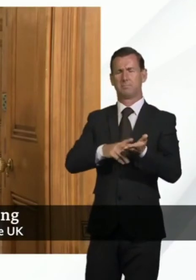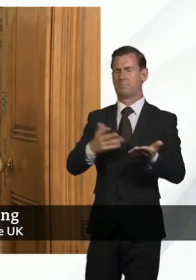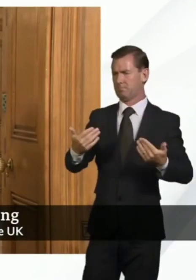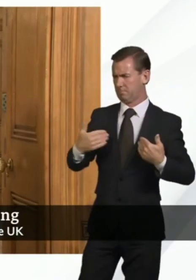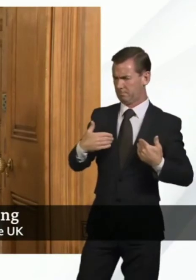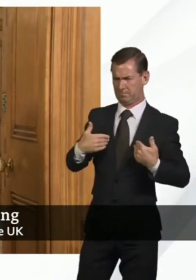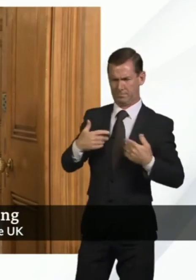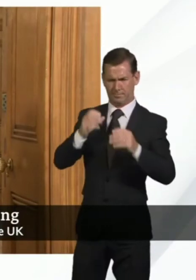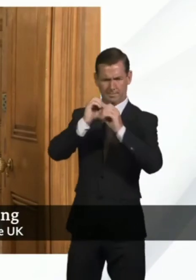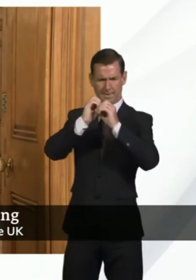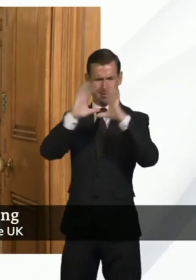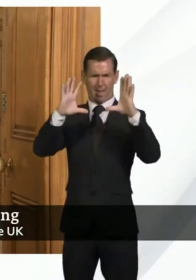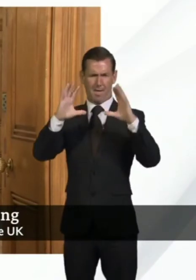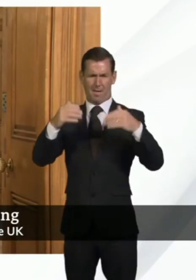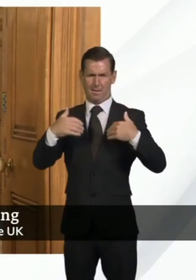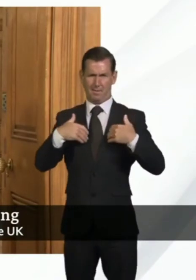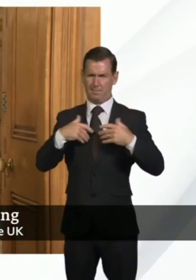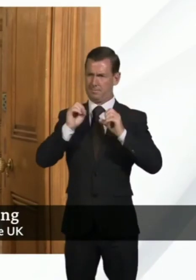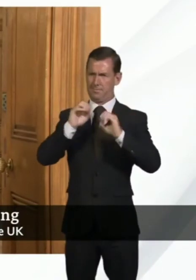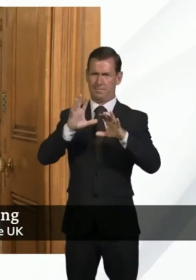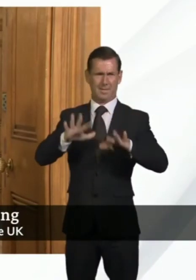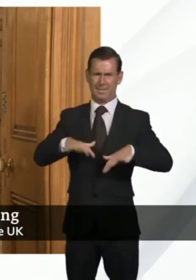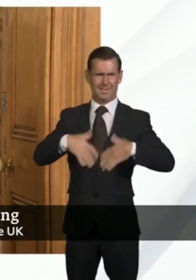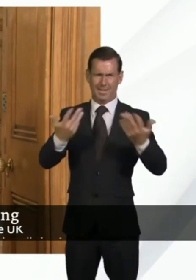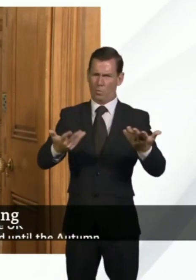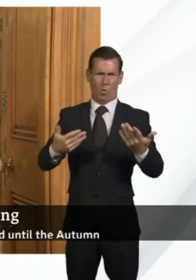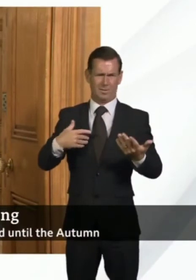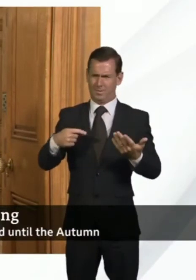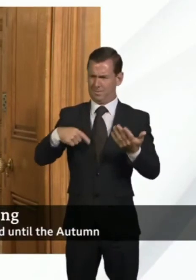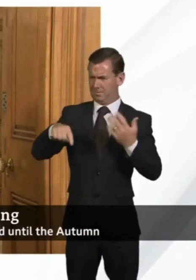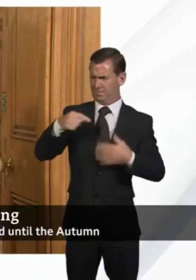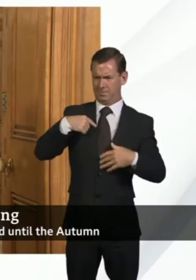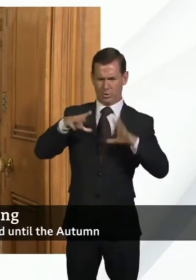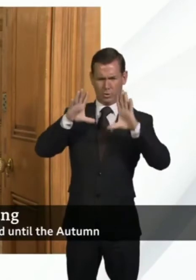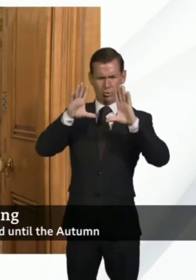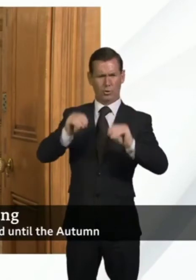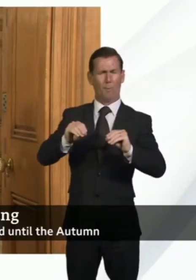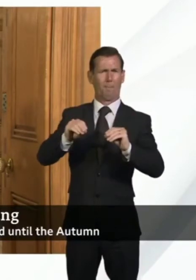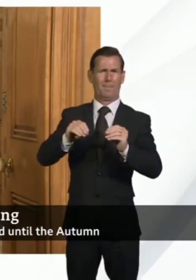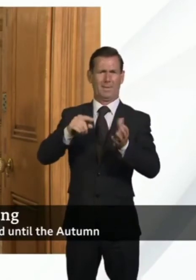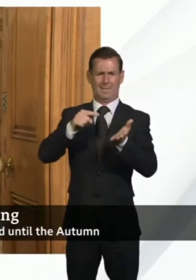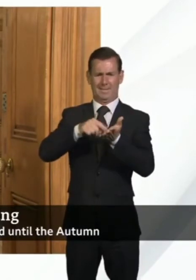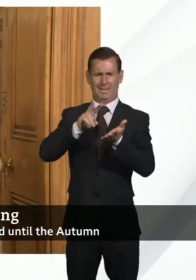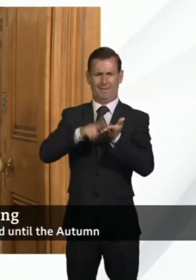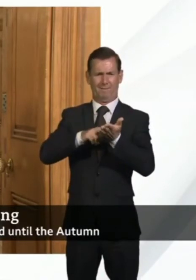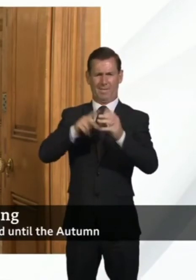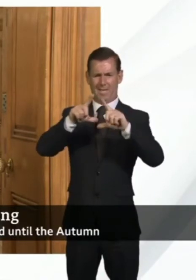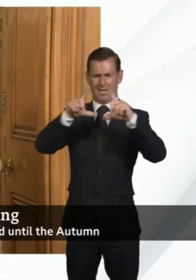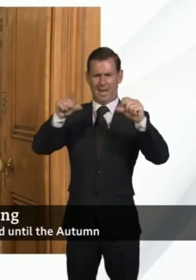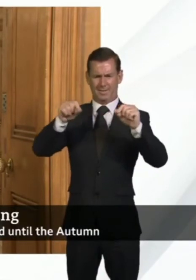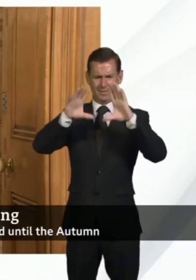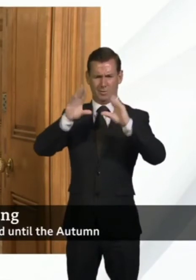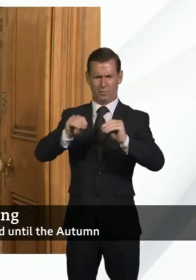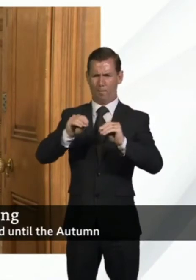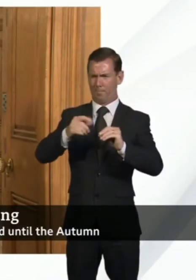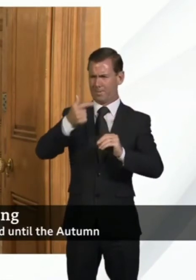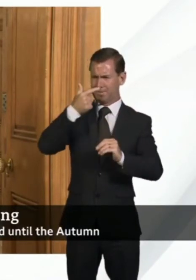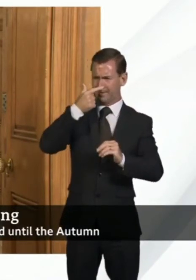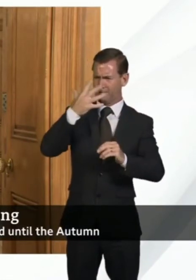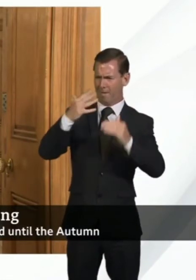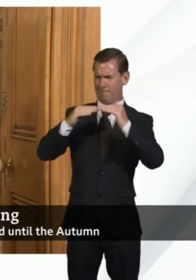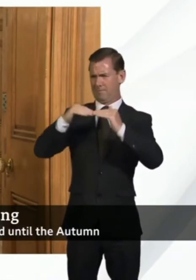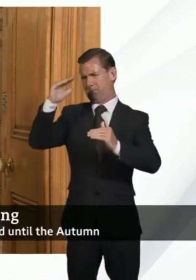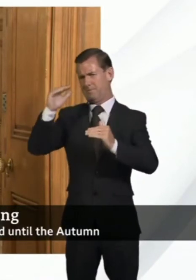want the BBC to take away the free TV licence from the over 75s. I think I the BBC made absolutely the right decision